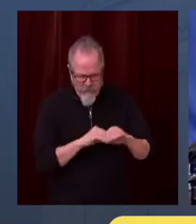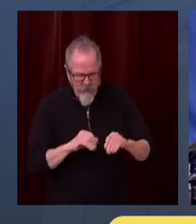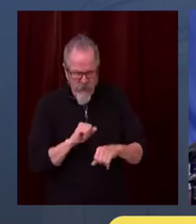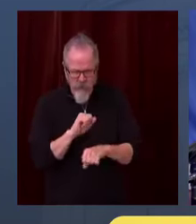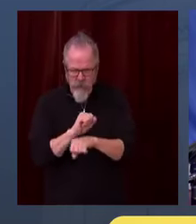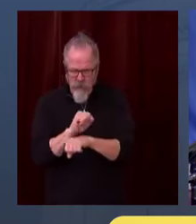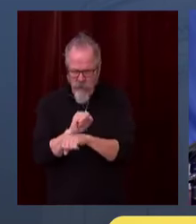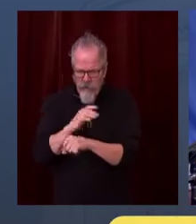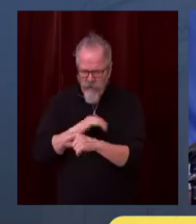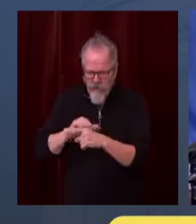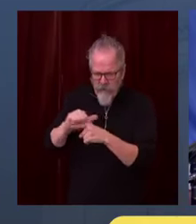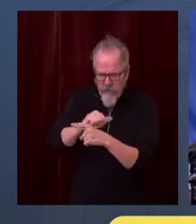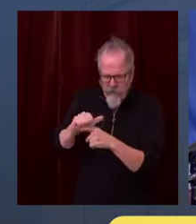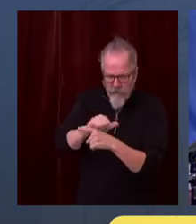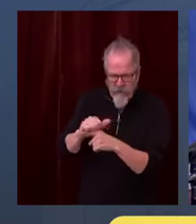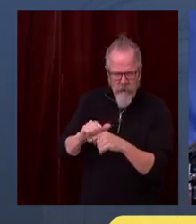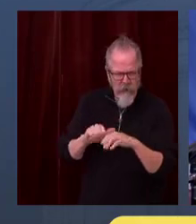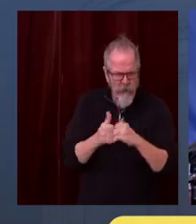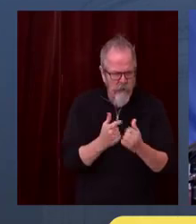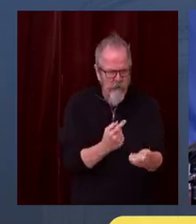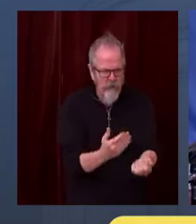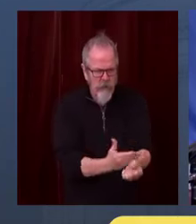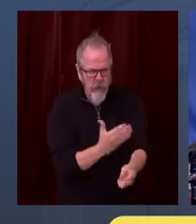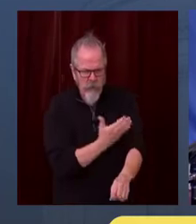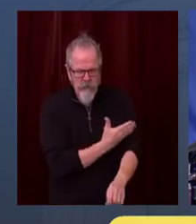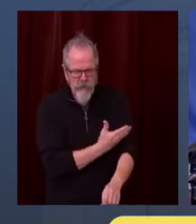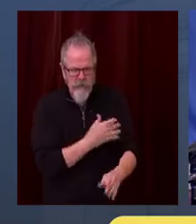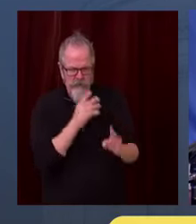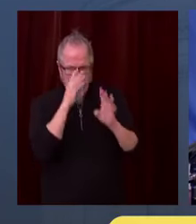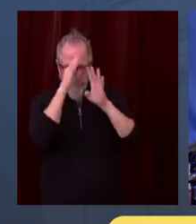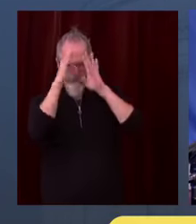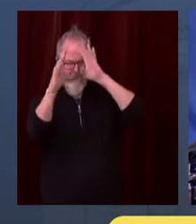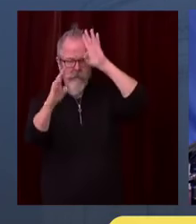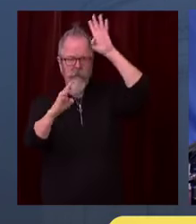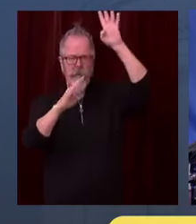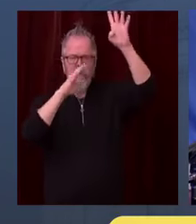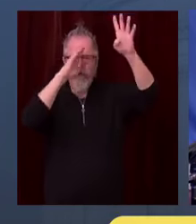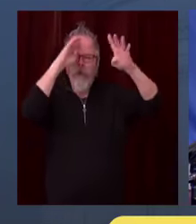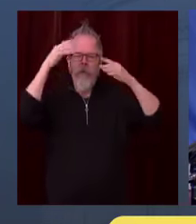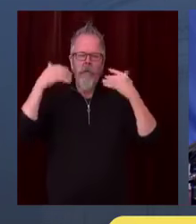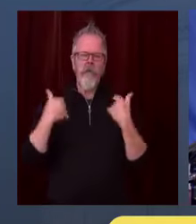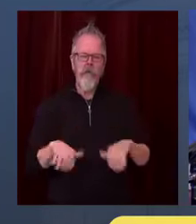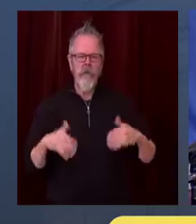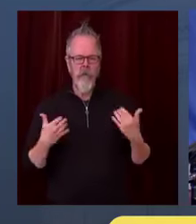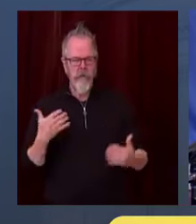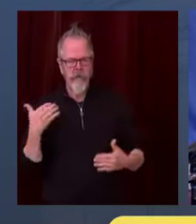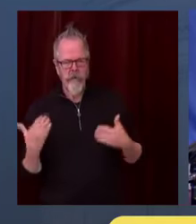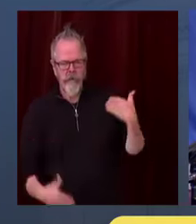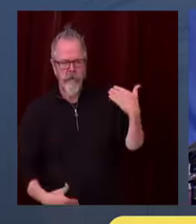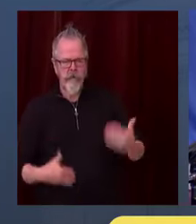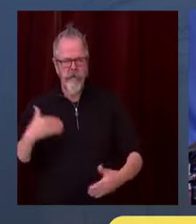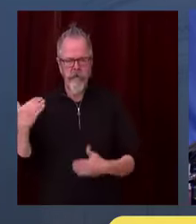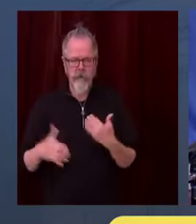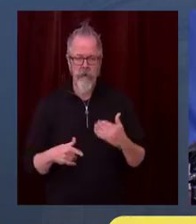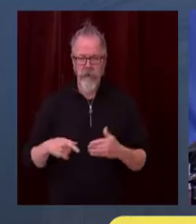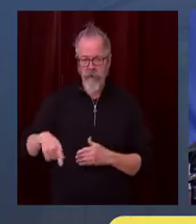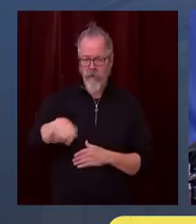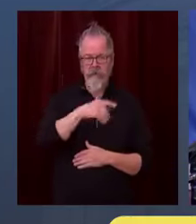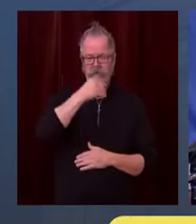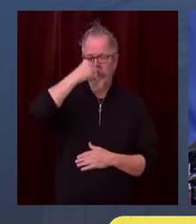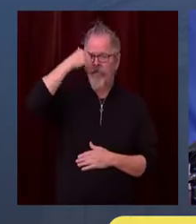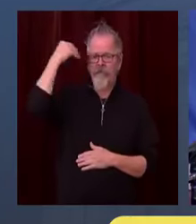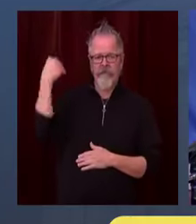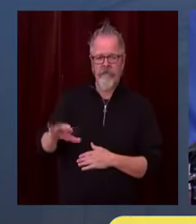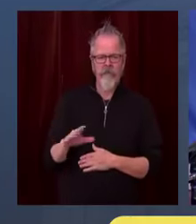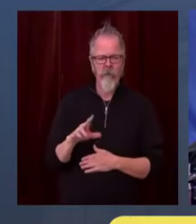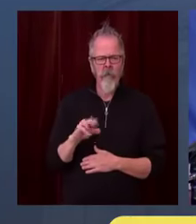tables around. You know, look, this is not anything that we should say they've been dilatory about. And they're